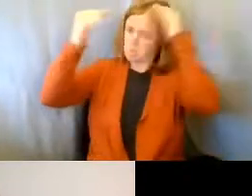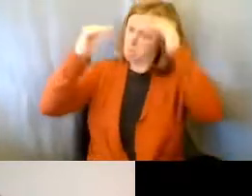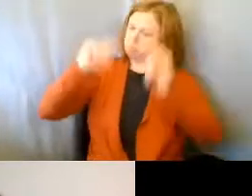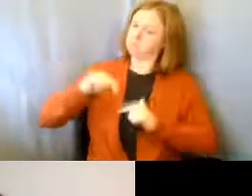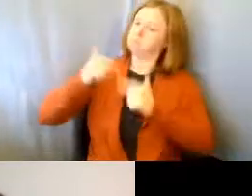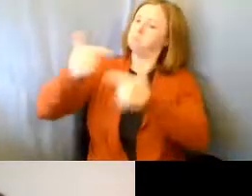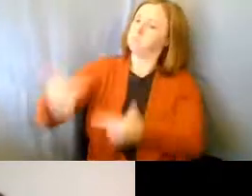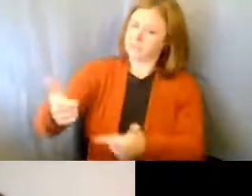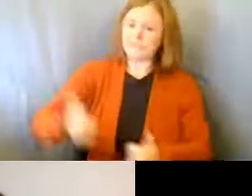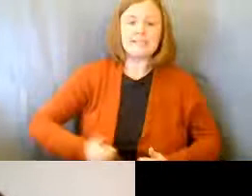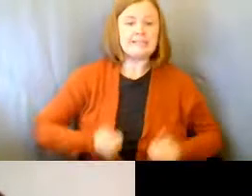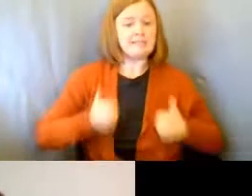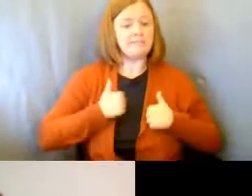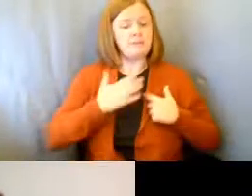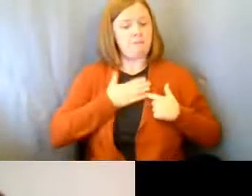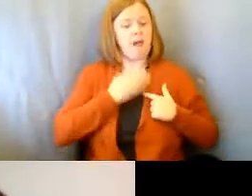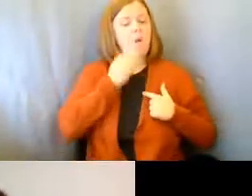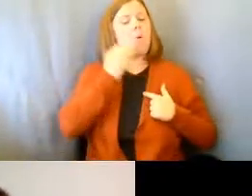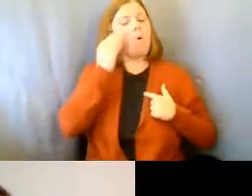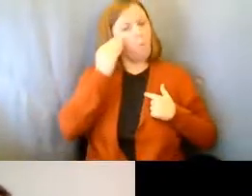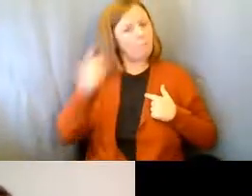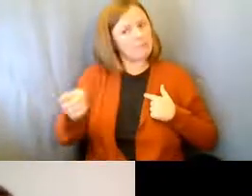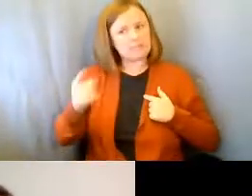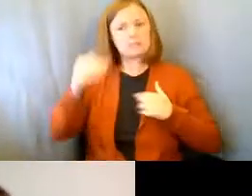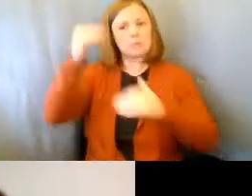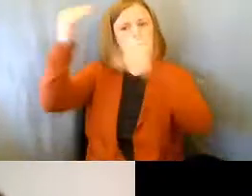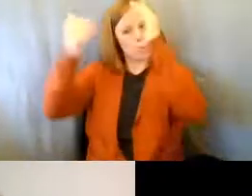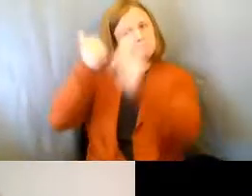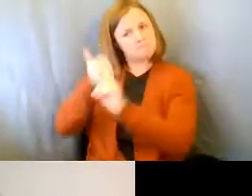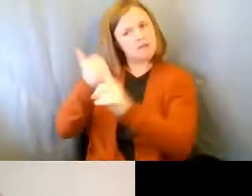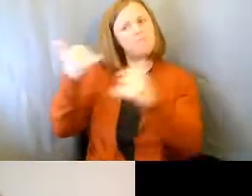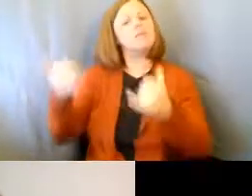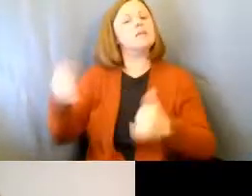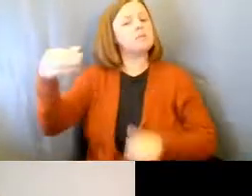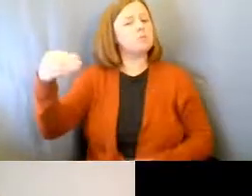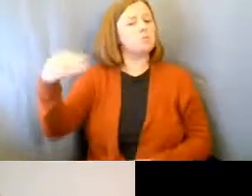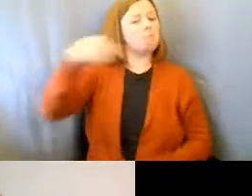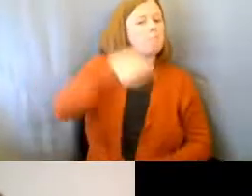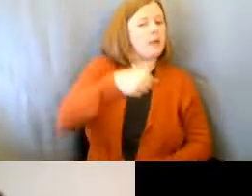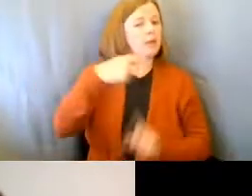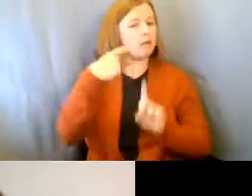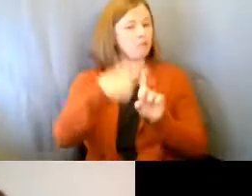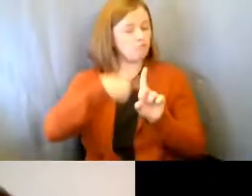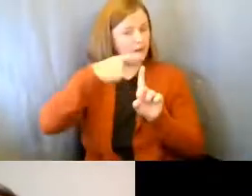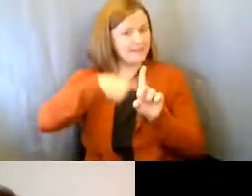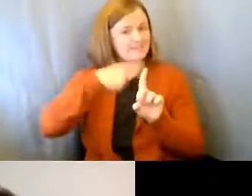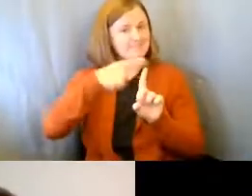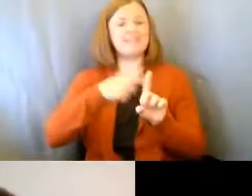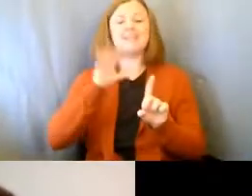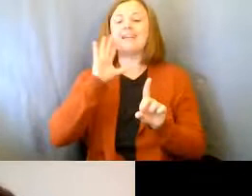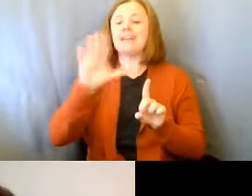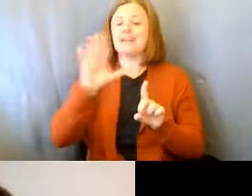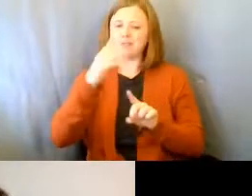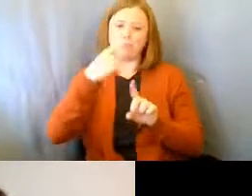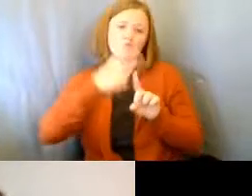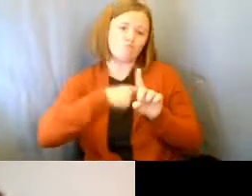even though he lives in my home, right? He needs to pay rent, and his portion of the living